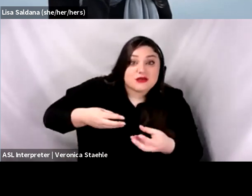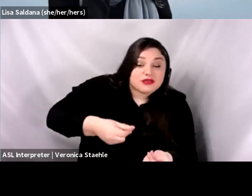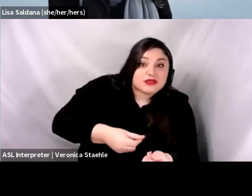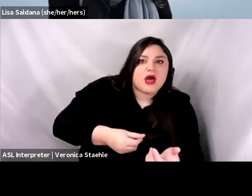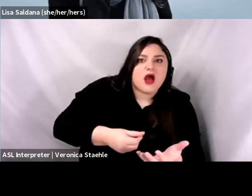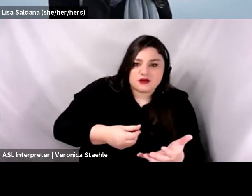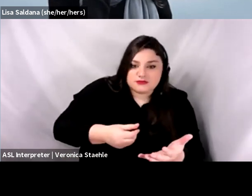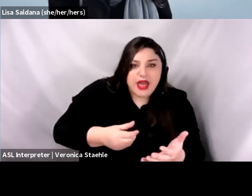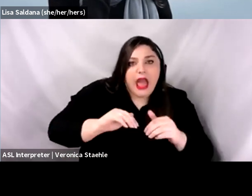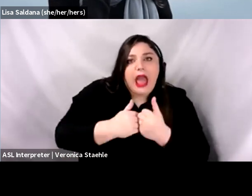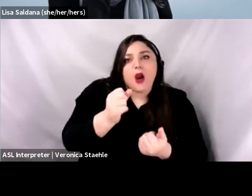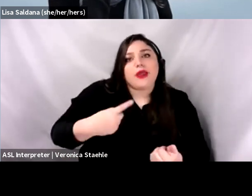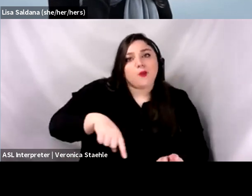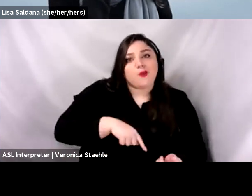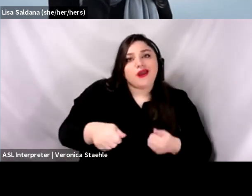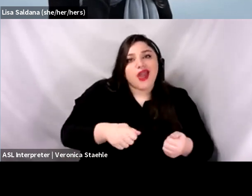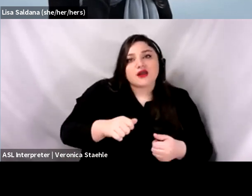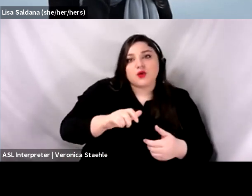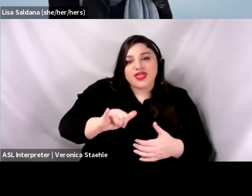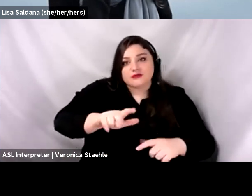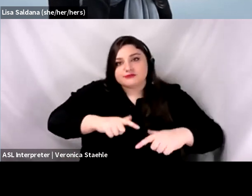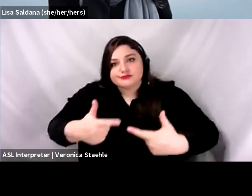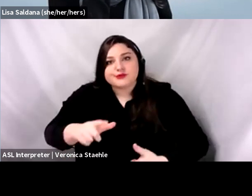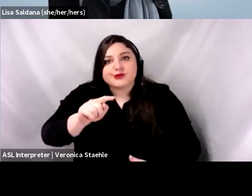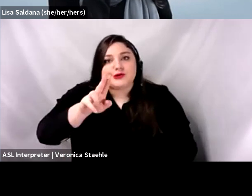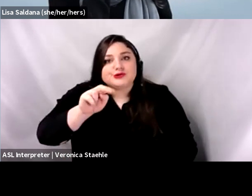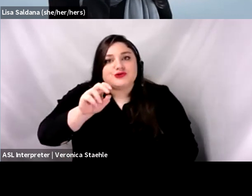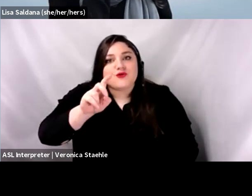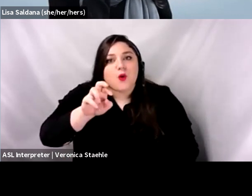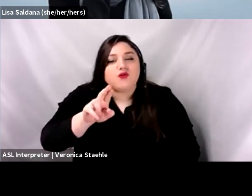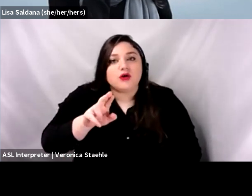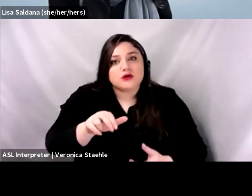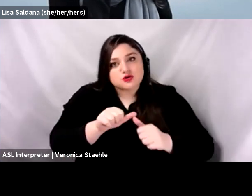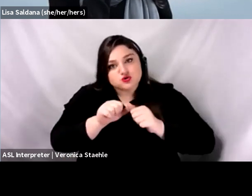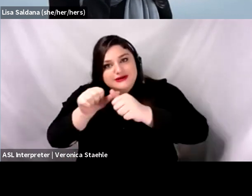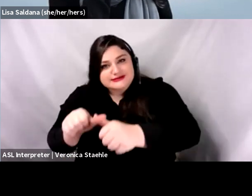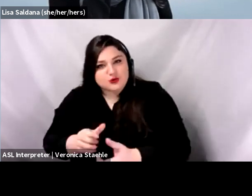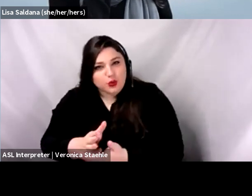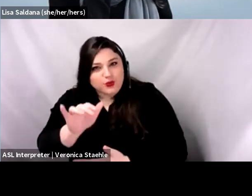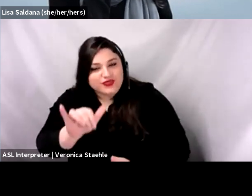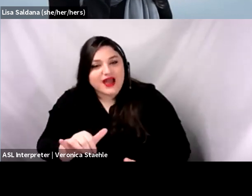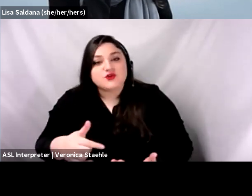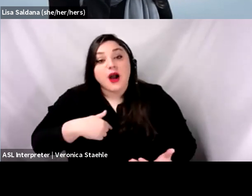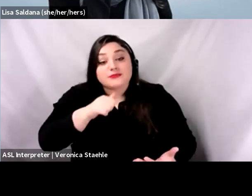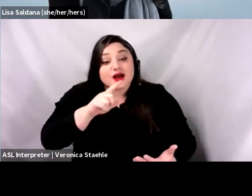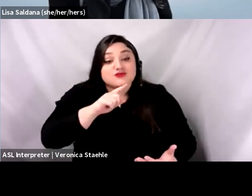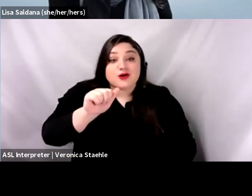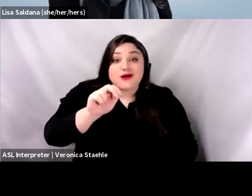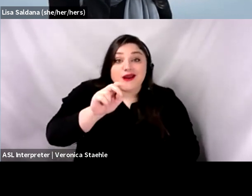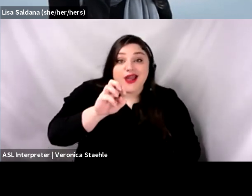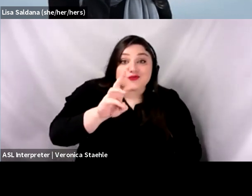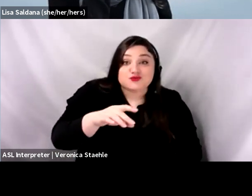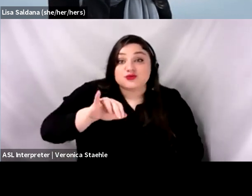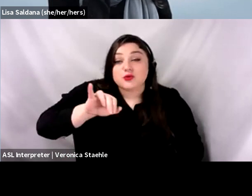accounted for? And we've wrestled and struggled with that. wonder both, um, Andrew and Jay, how you've sort of thought about